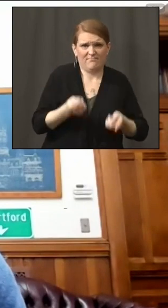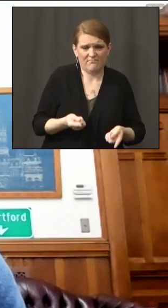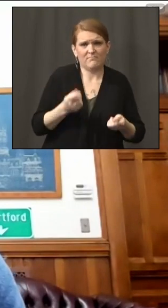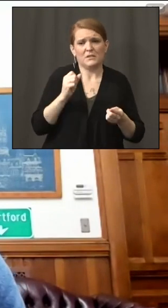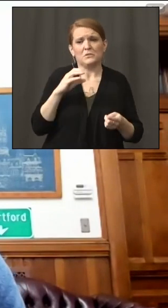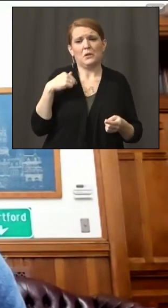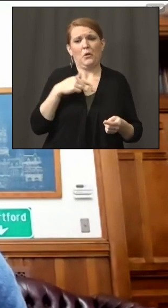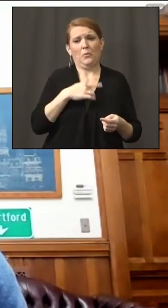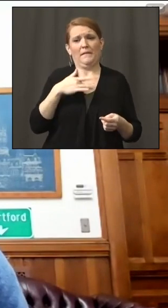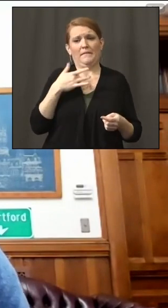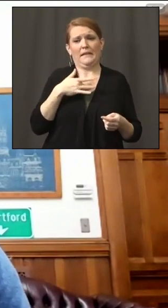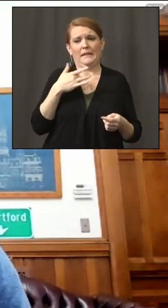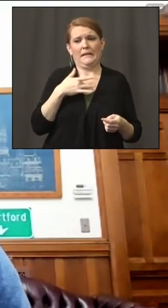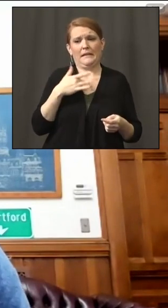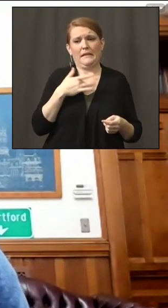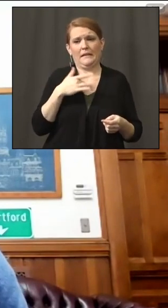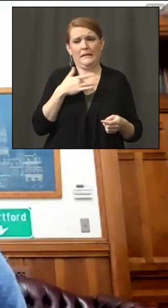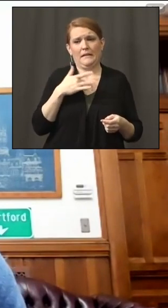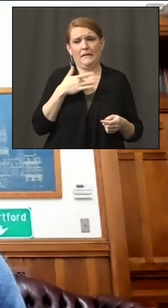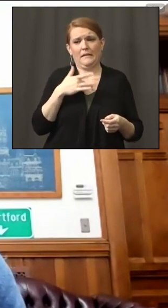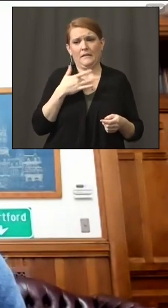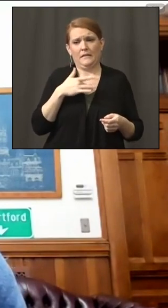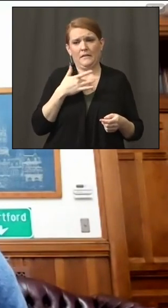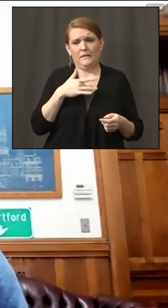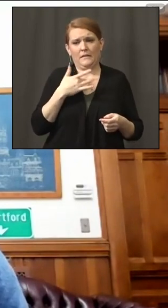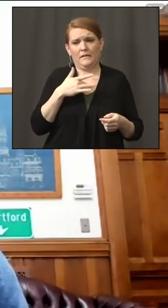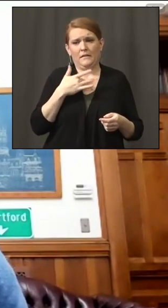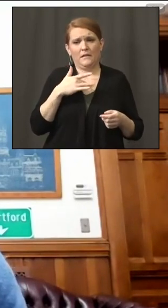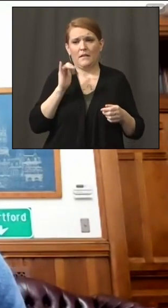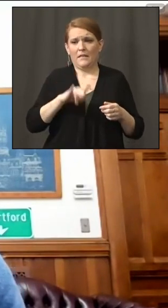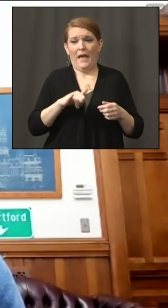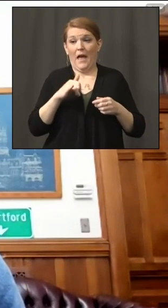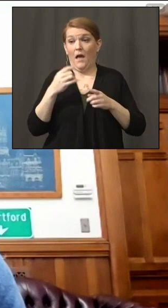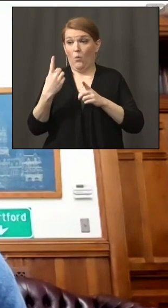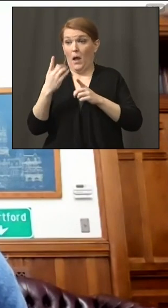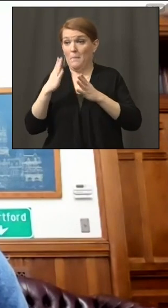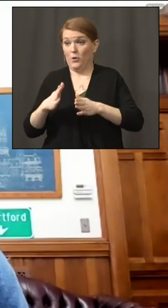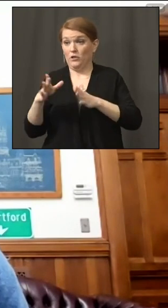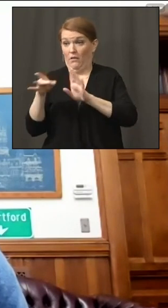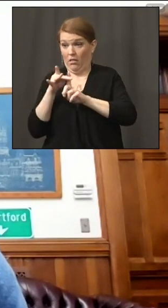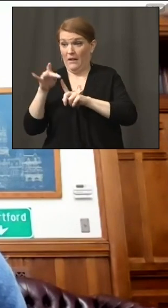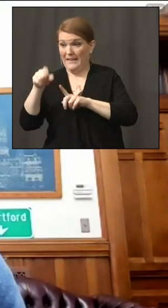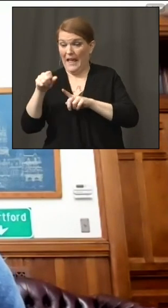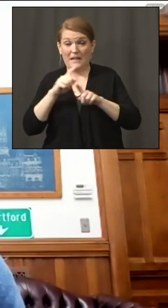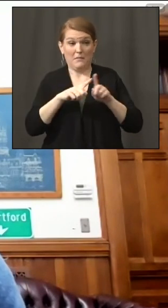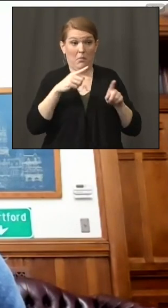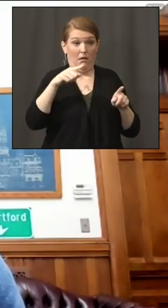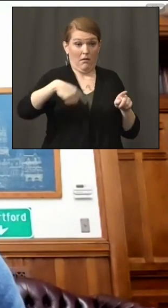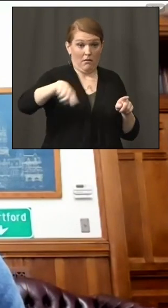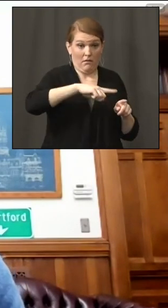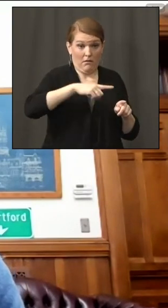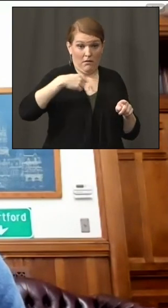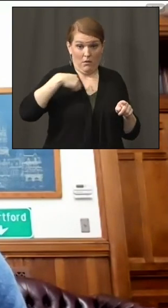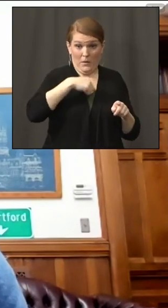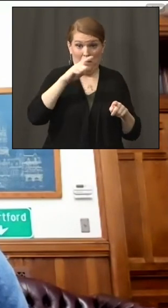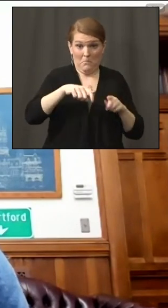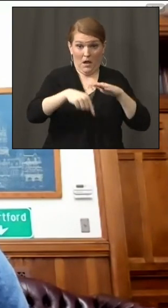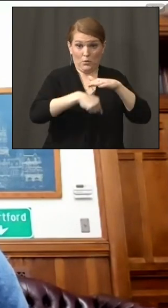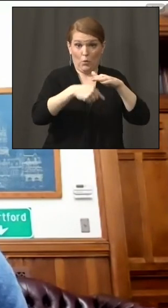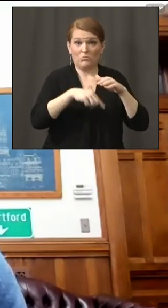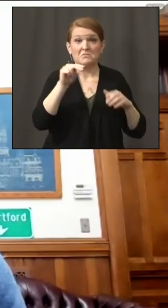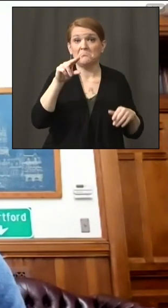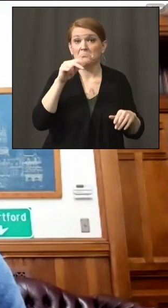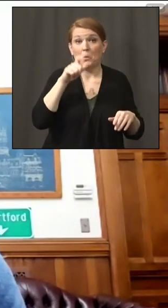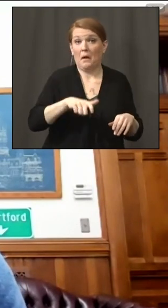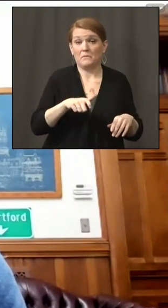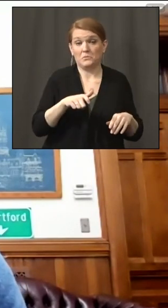we have no individual in our office that will be quarantining based upon this most recent case. The individual